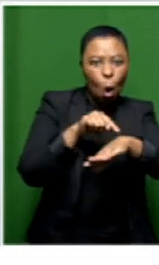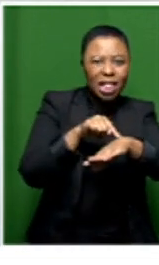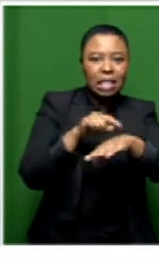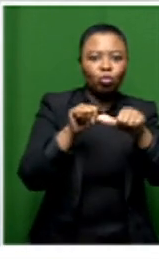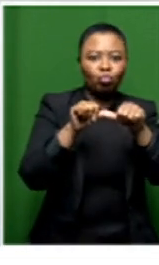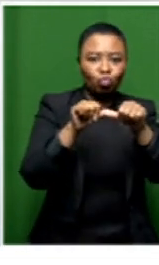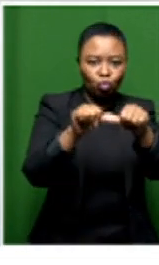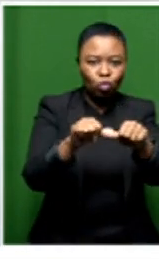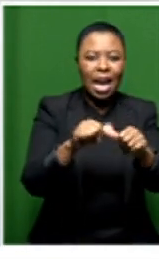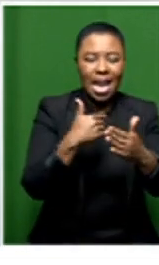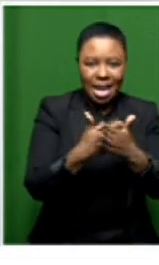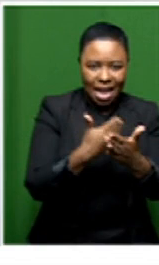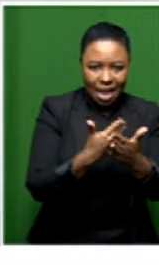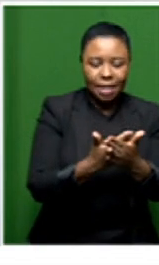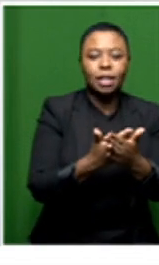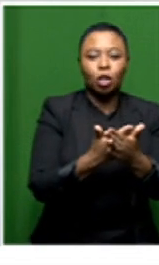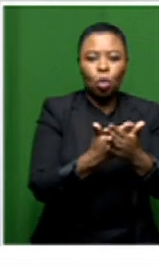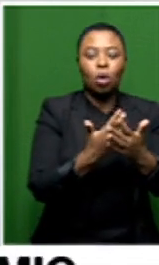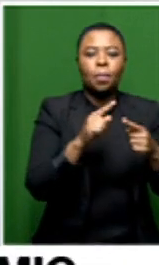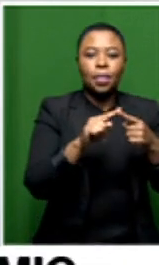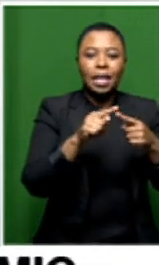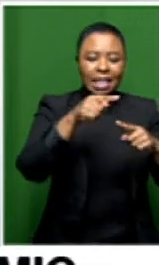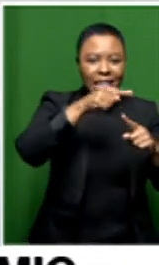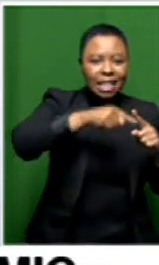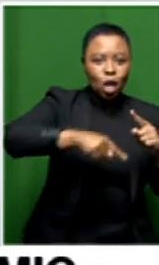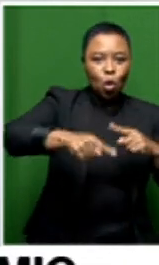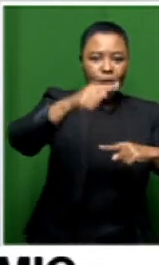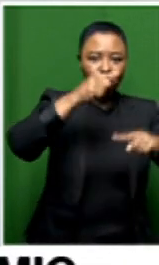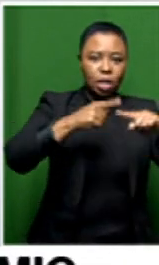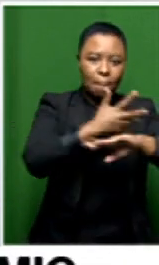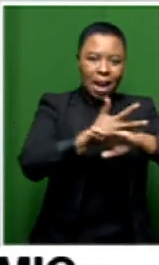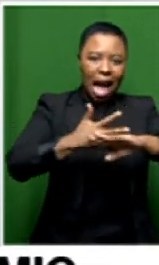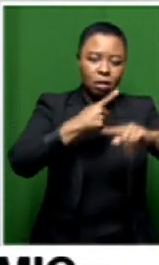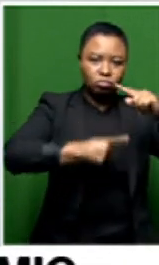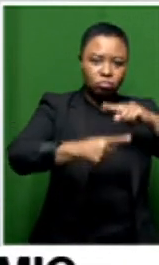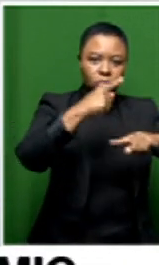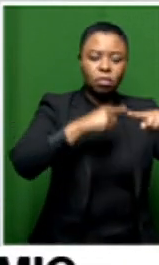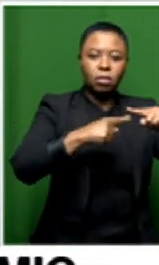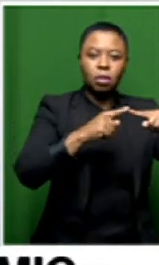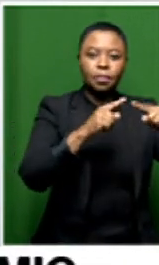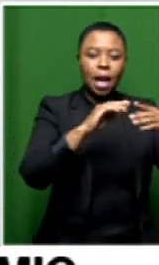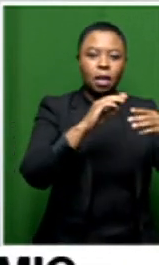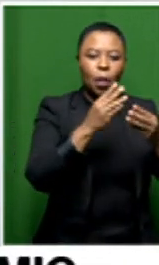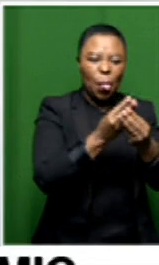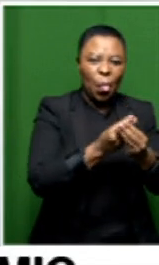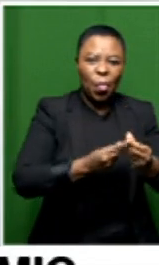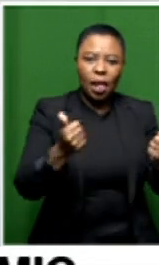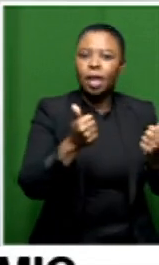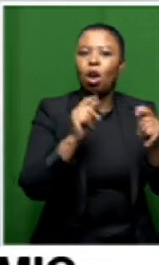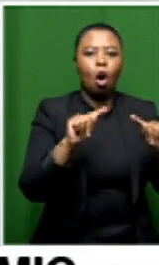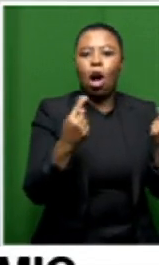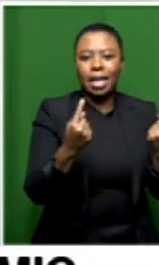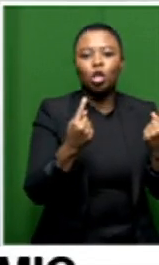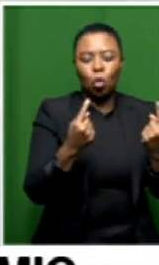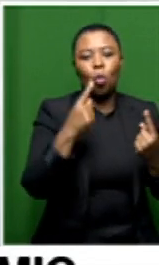and may stay in circulation for longer without breaking down and we believe that these